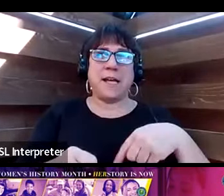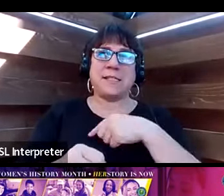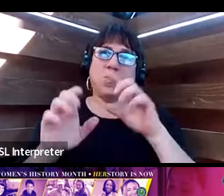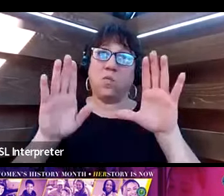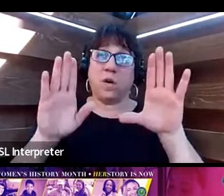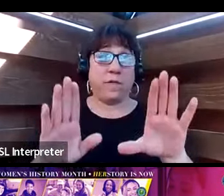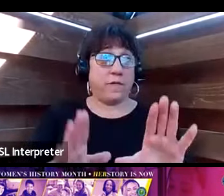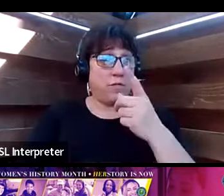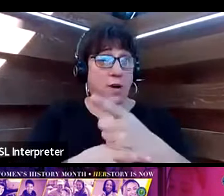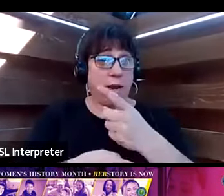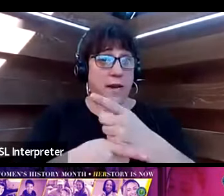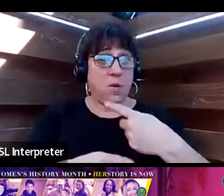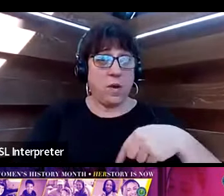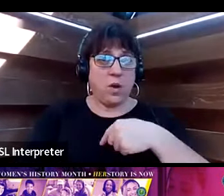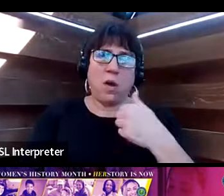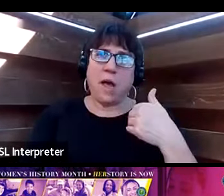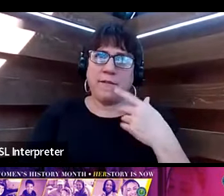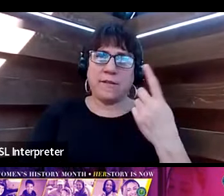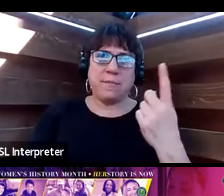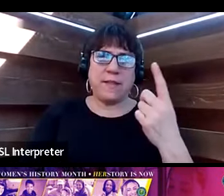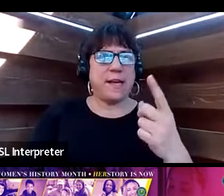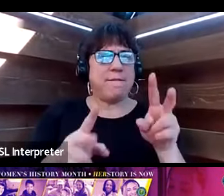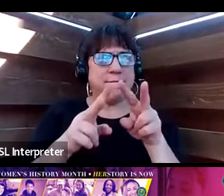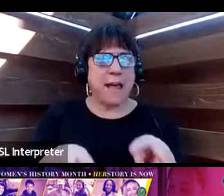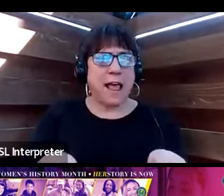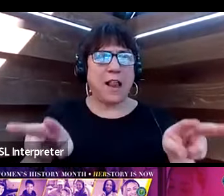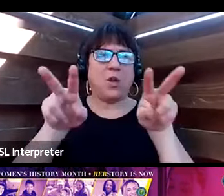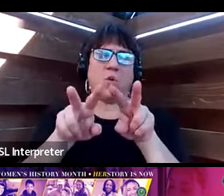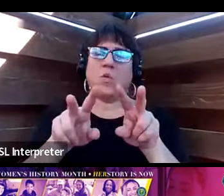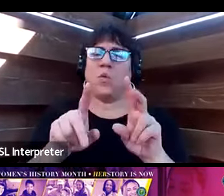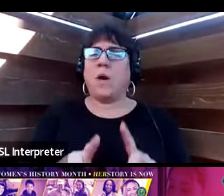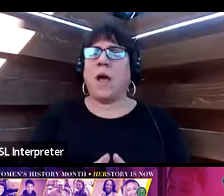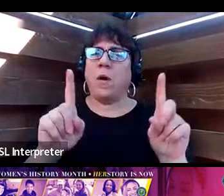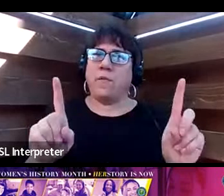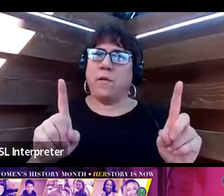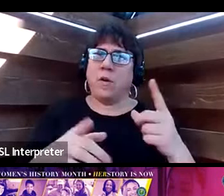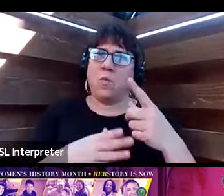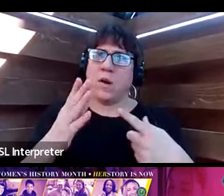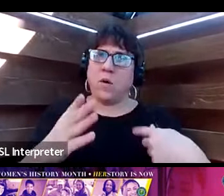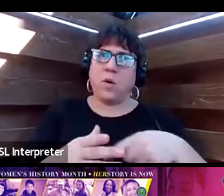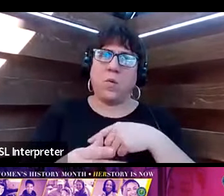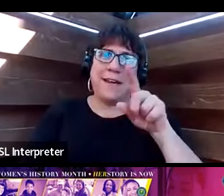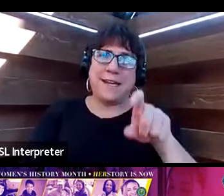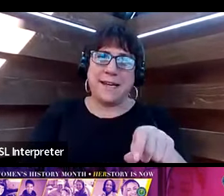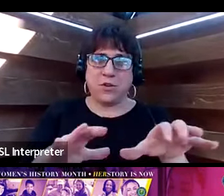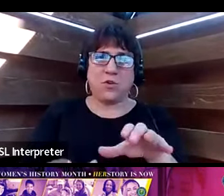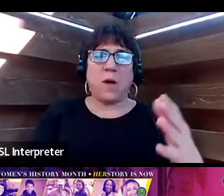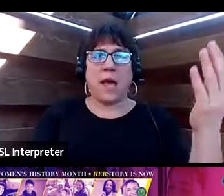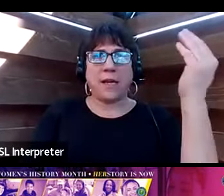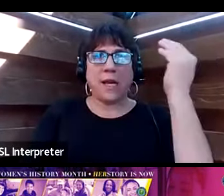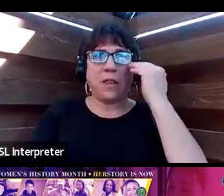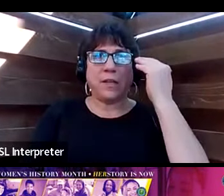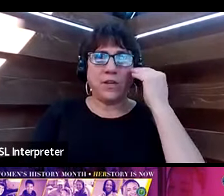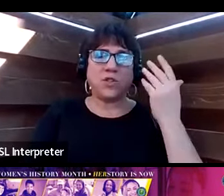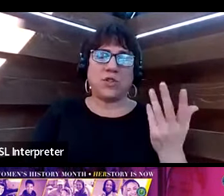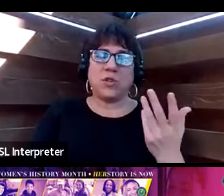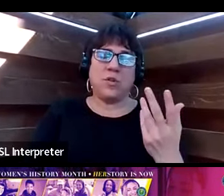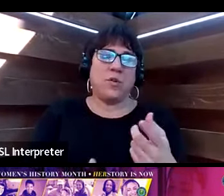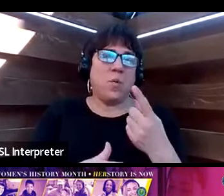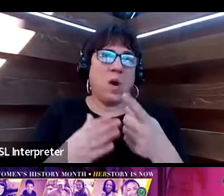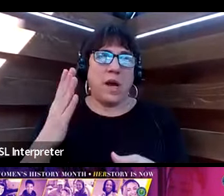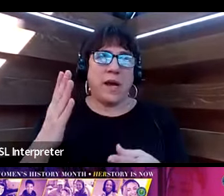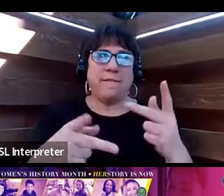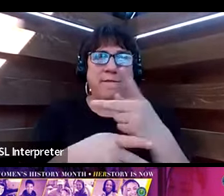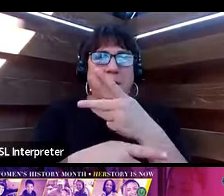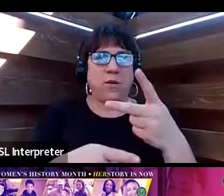right? We all have something of value. However, what we need to do is acknowledge what it is and figure out